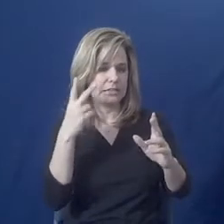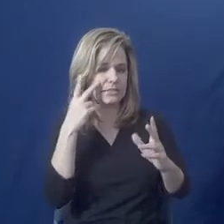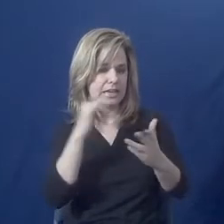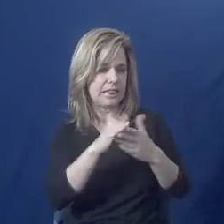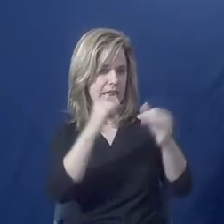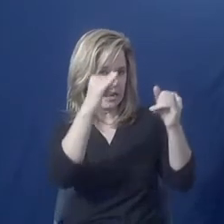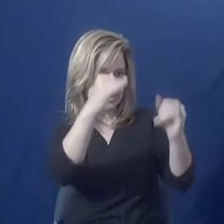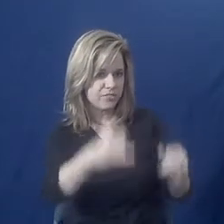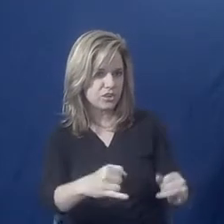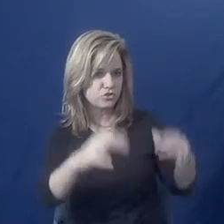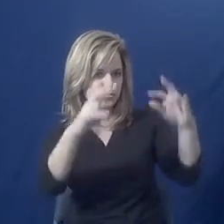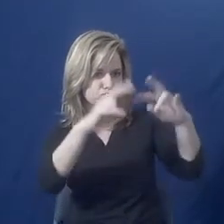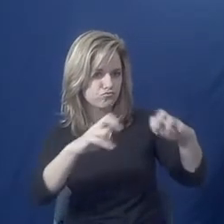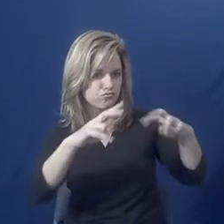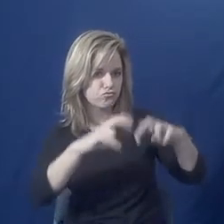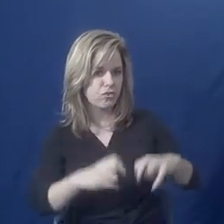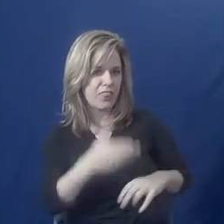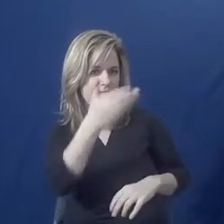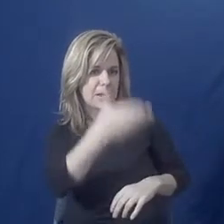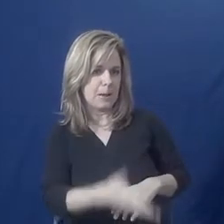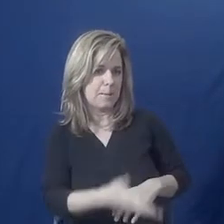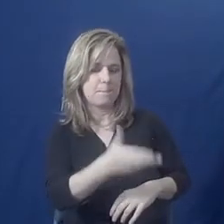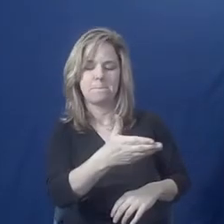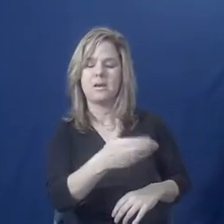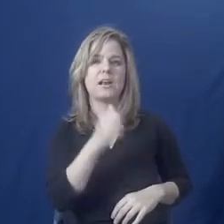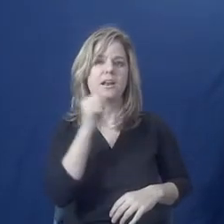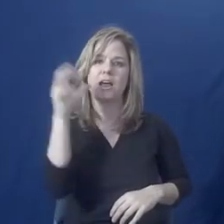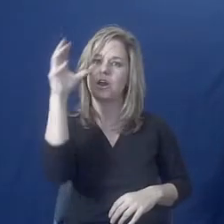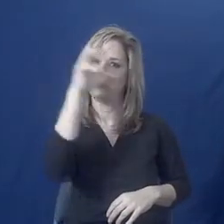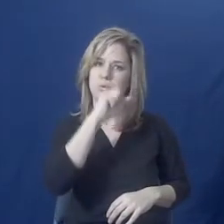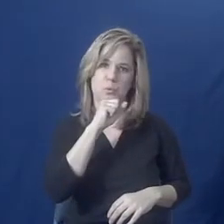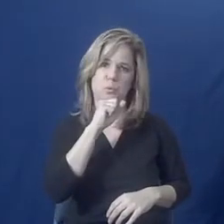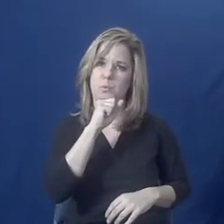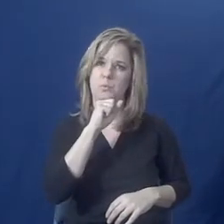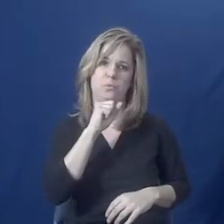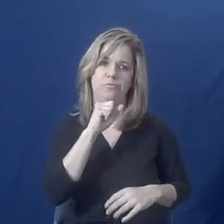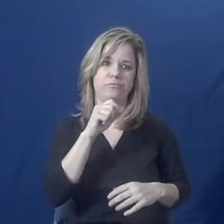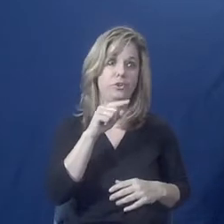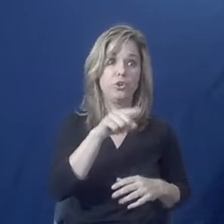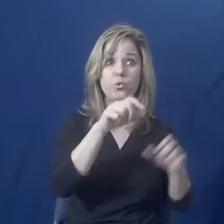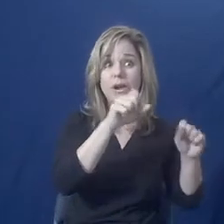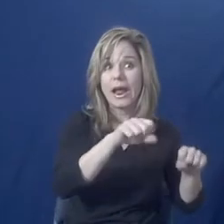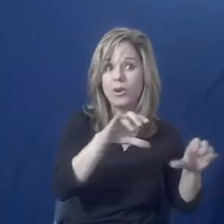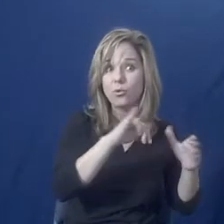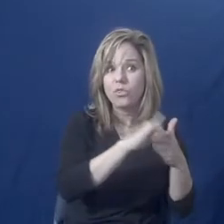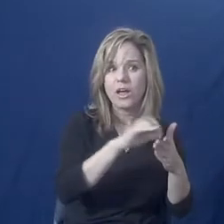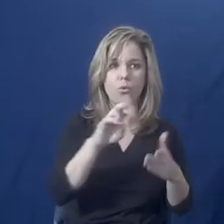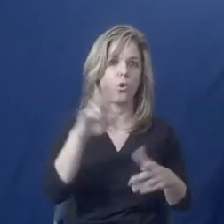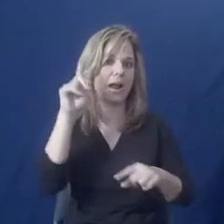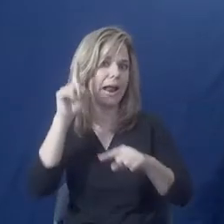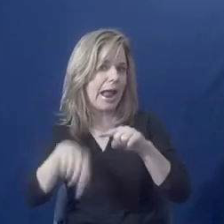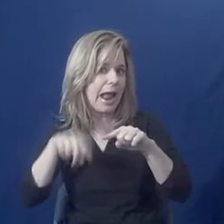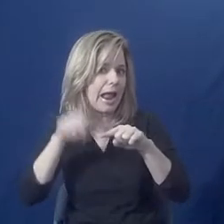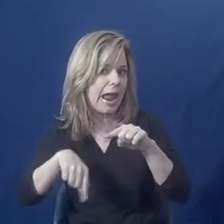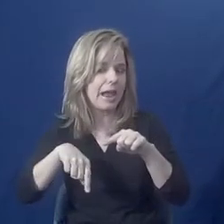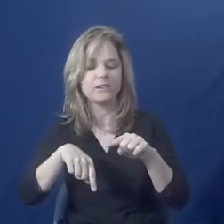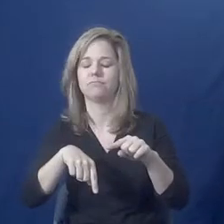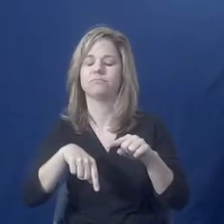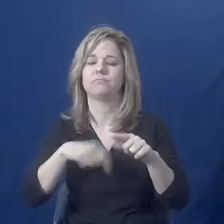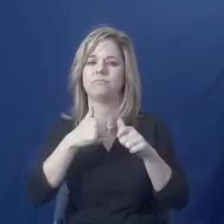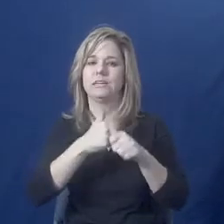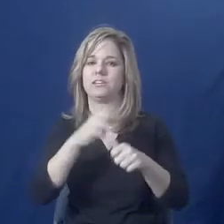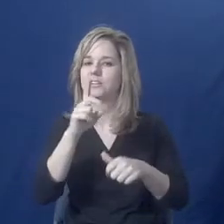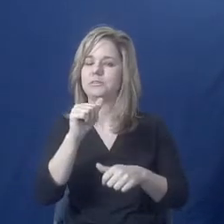each individual person and not make assumptions about what people can or cannot do based just on their